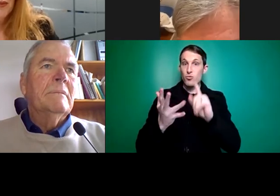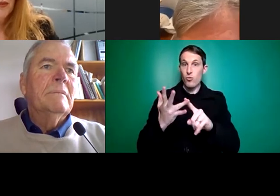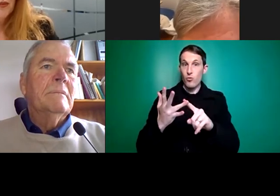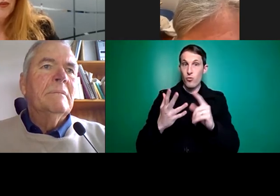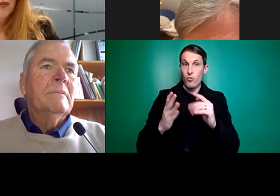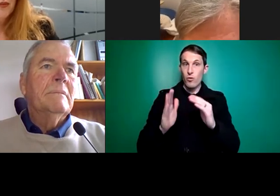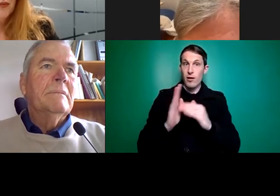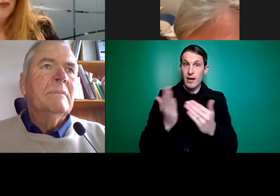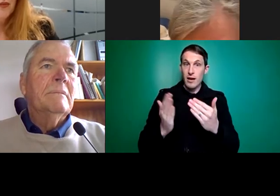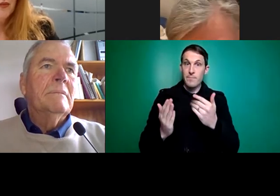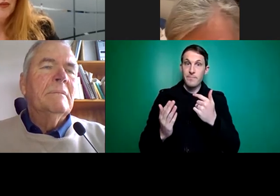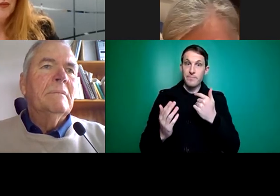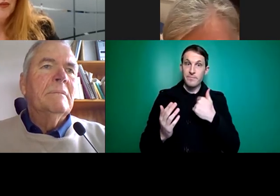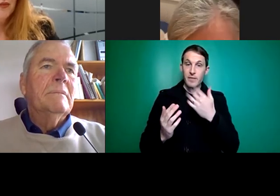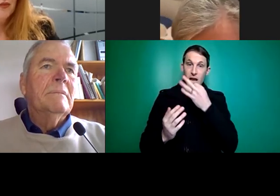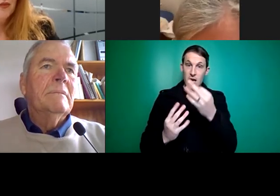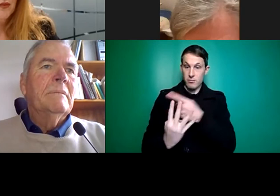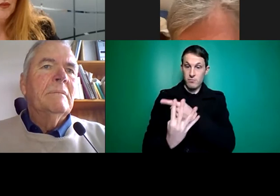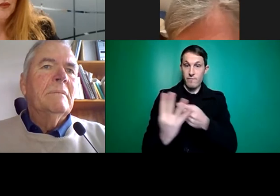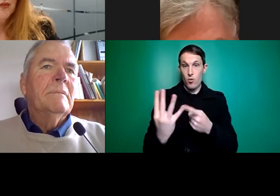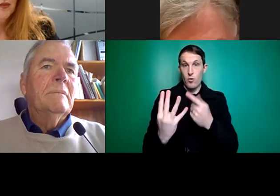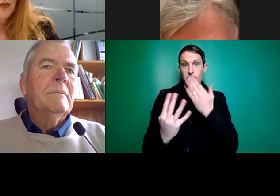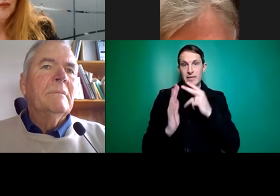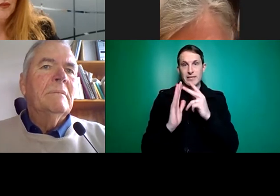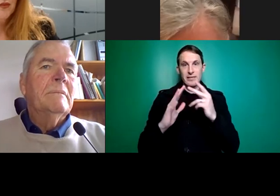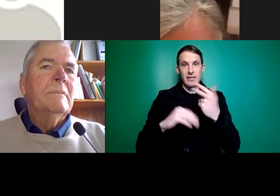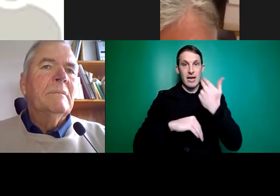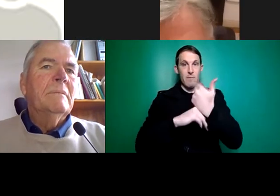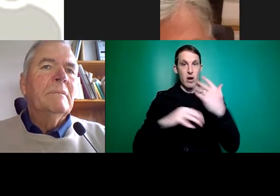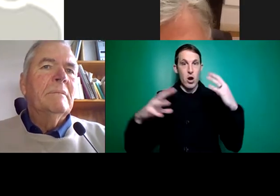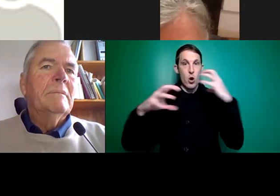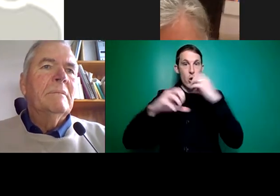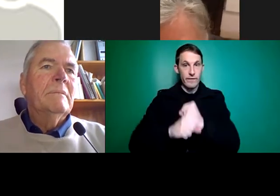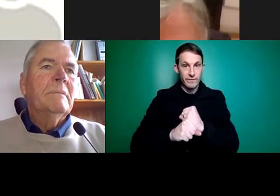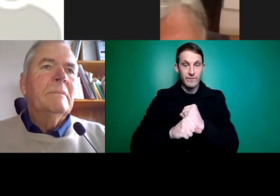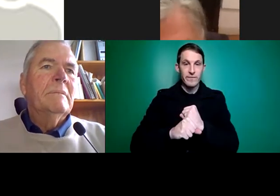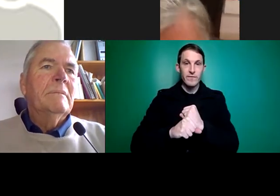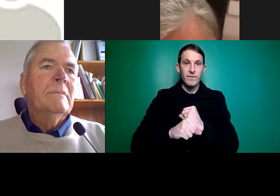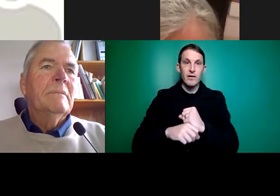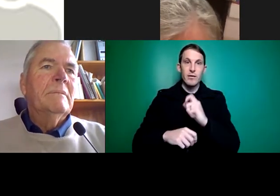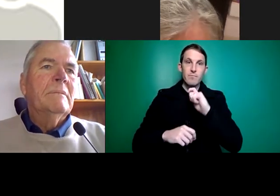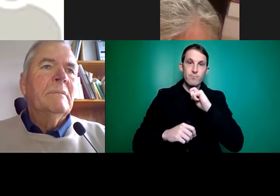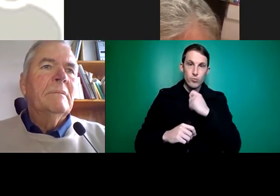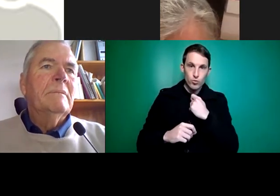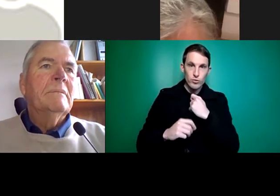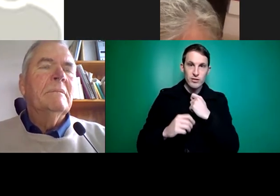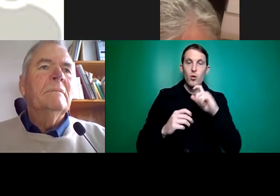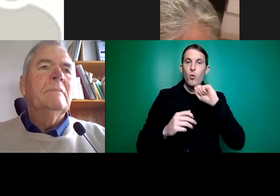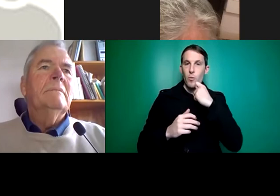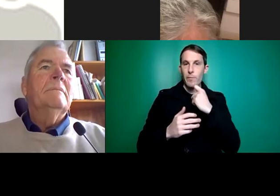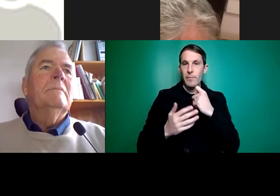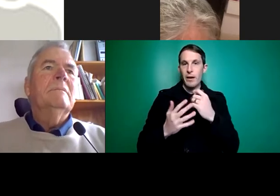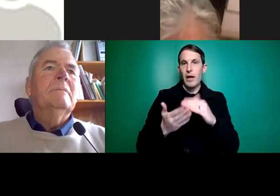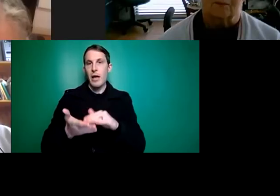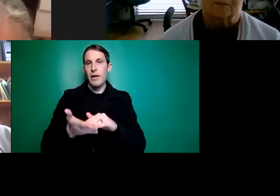turn off the four of you, to turn off your cameras now and mute your audio, that would be really helpful. And